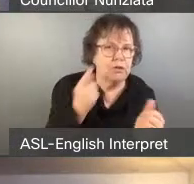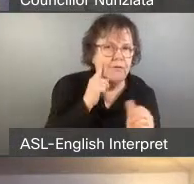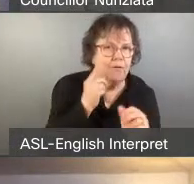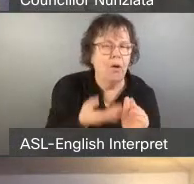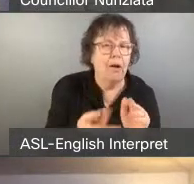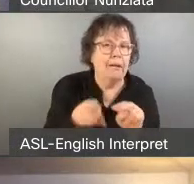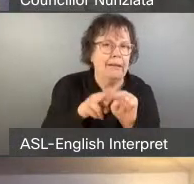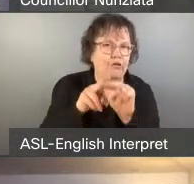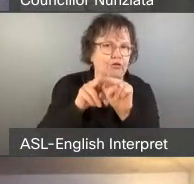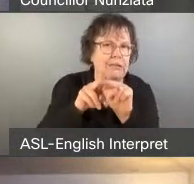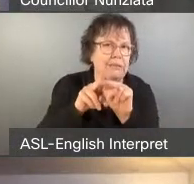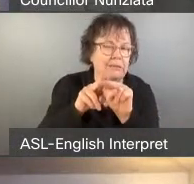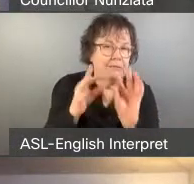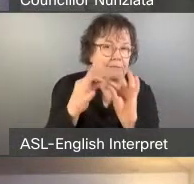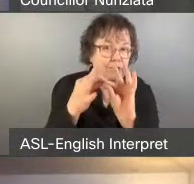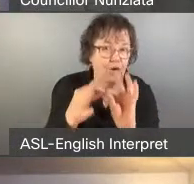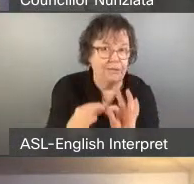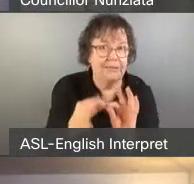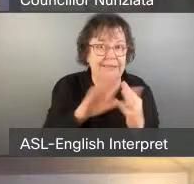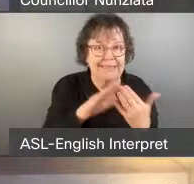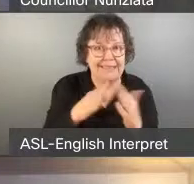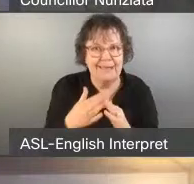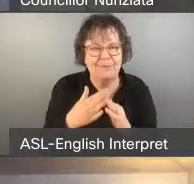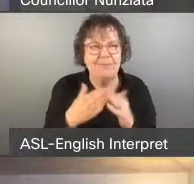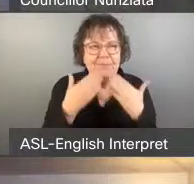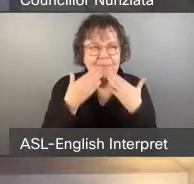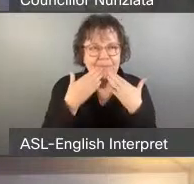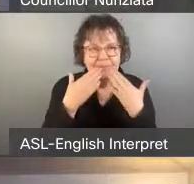Thank you very much. all other questions.